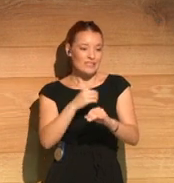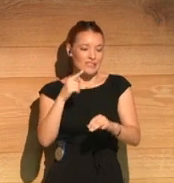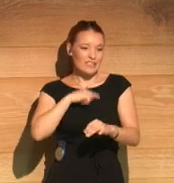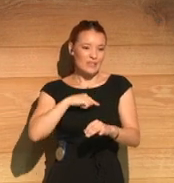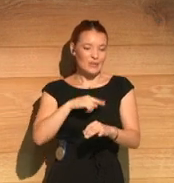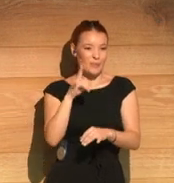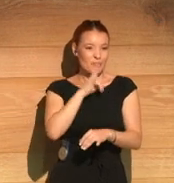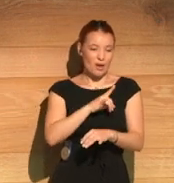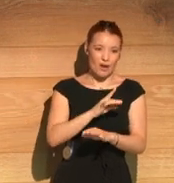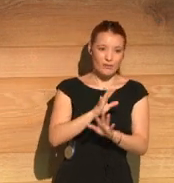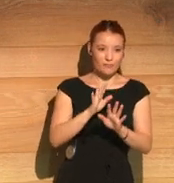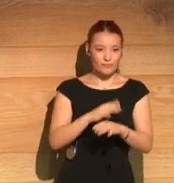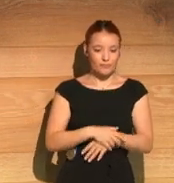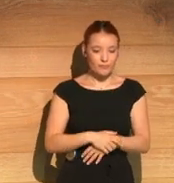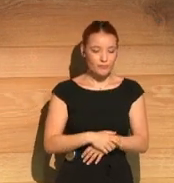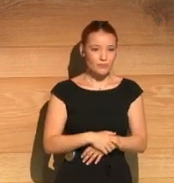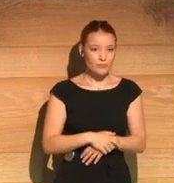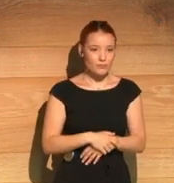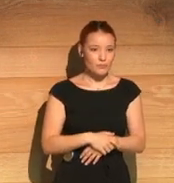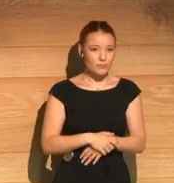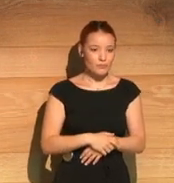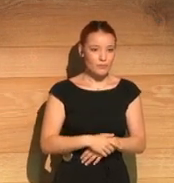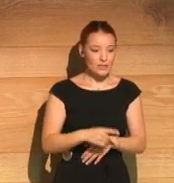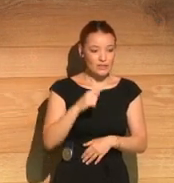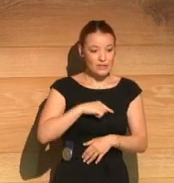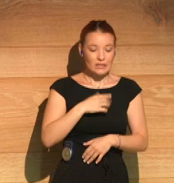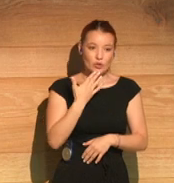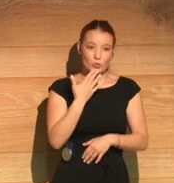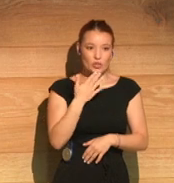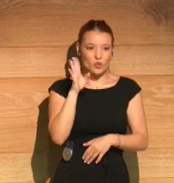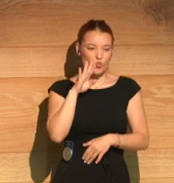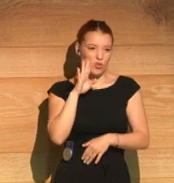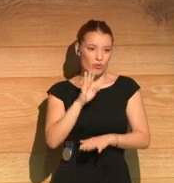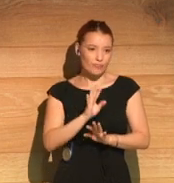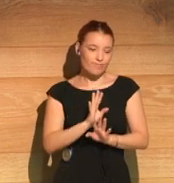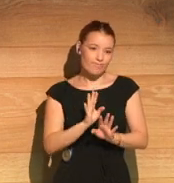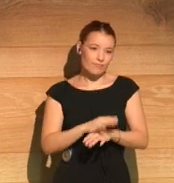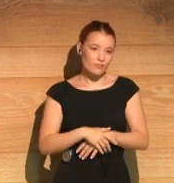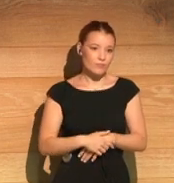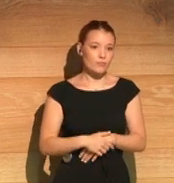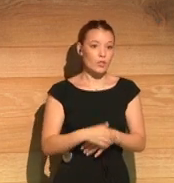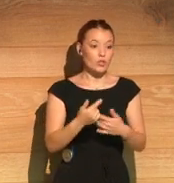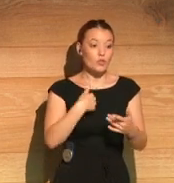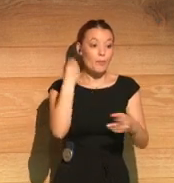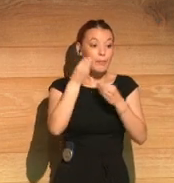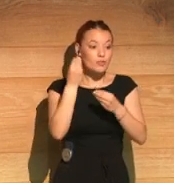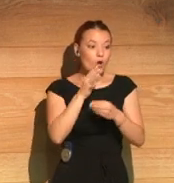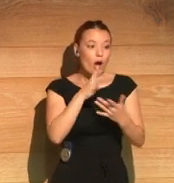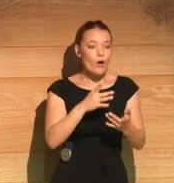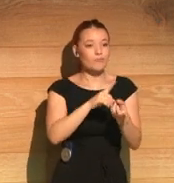feel that you are dirty in some way. And that's the thing that's changed. And I